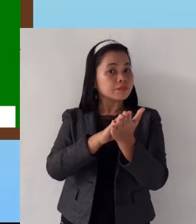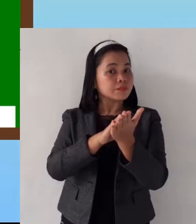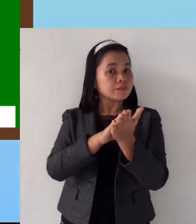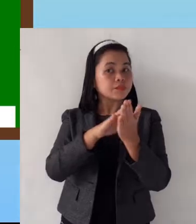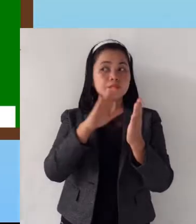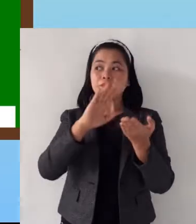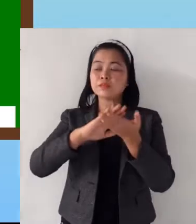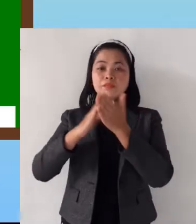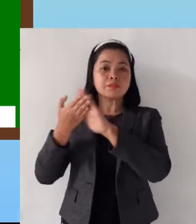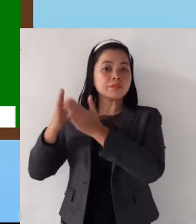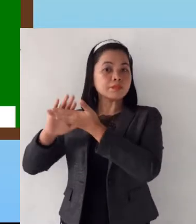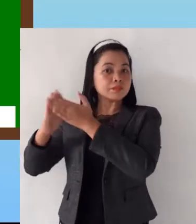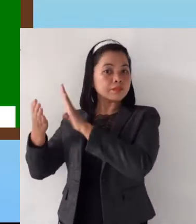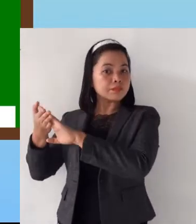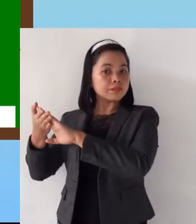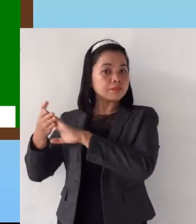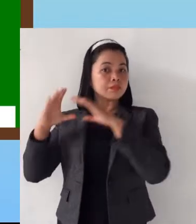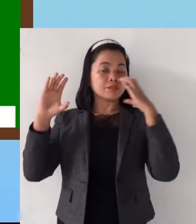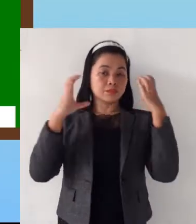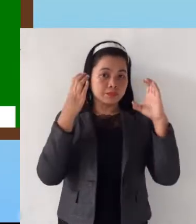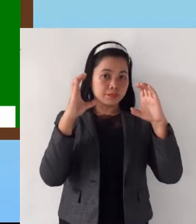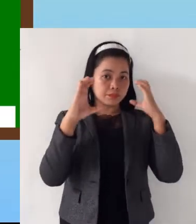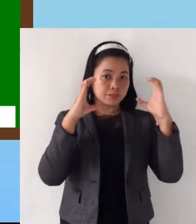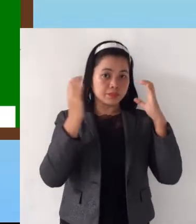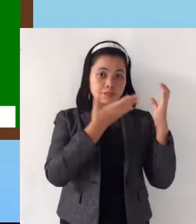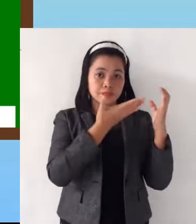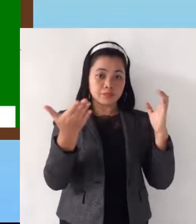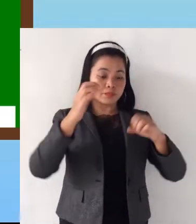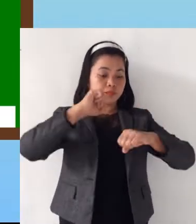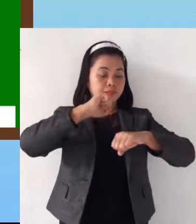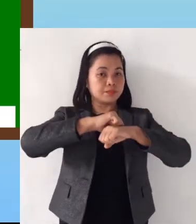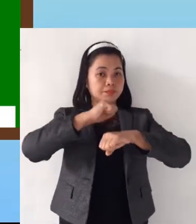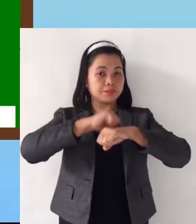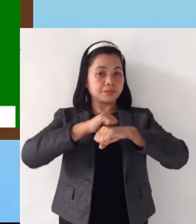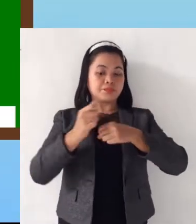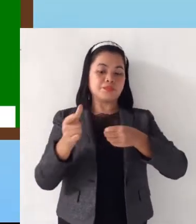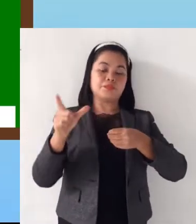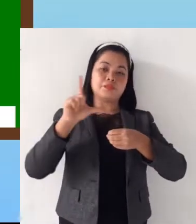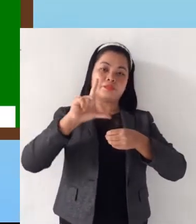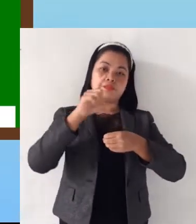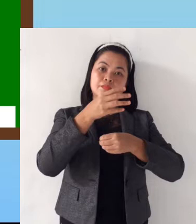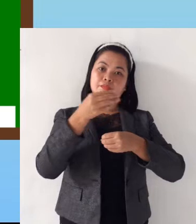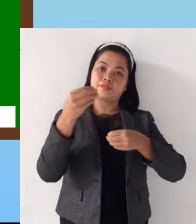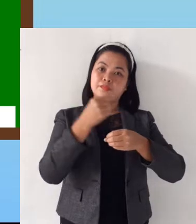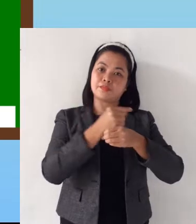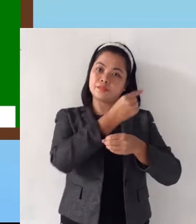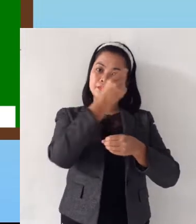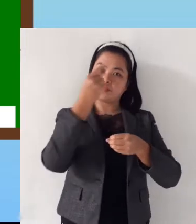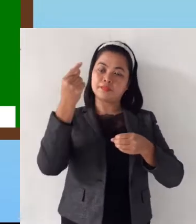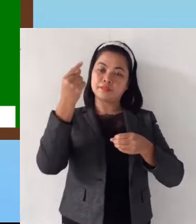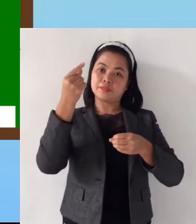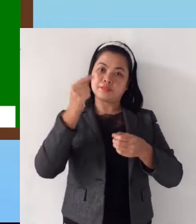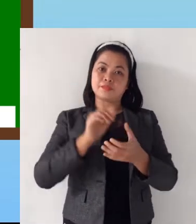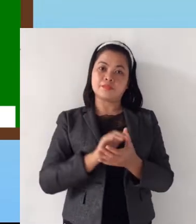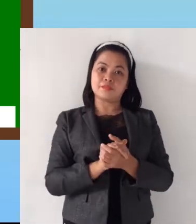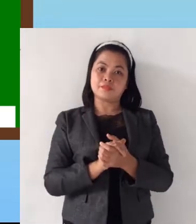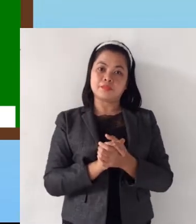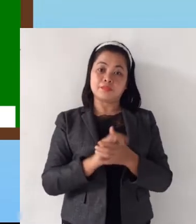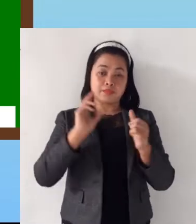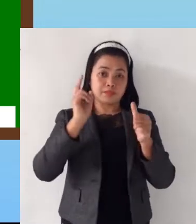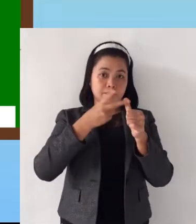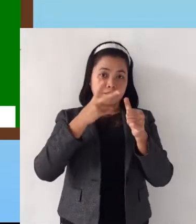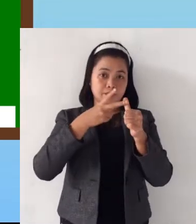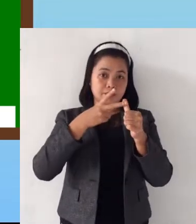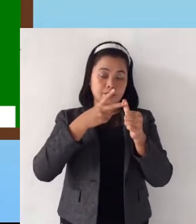surroundings, and classify them as solid, liquid, and gas. Second,